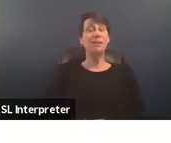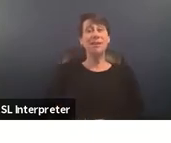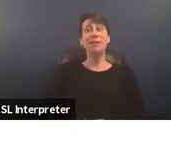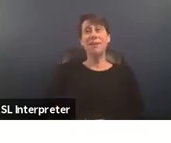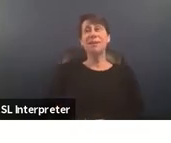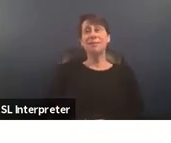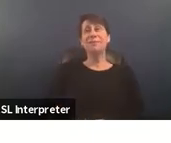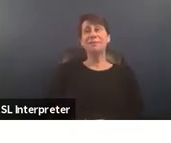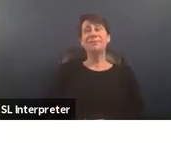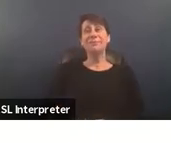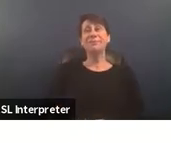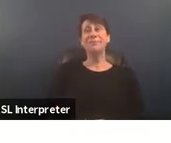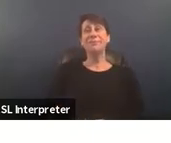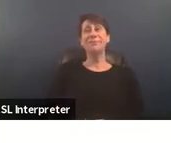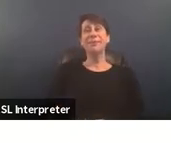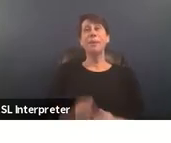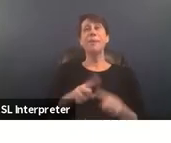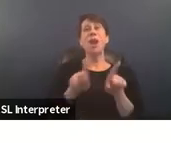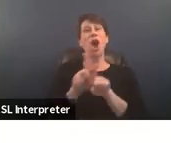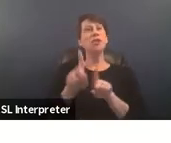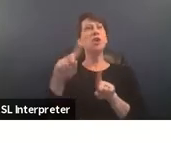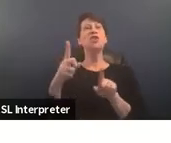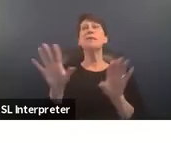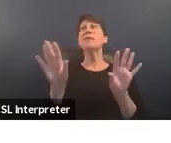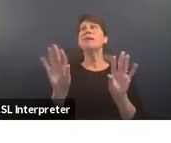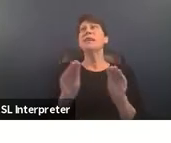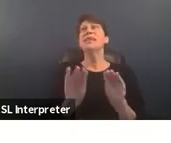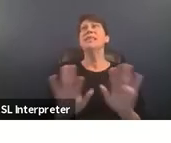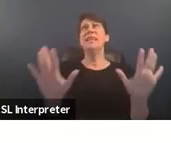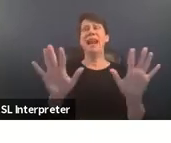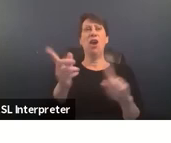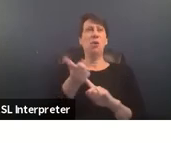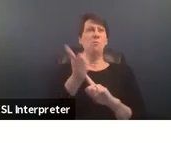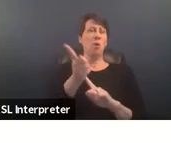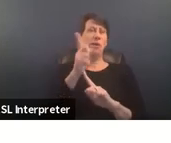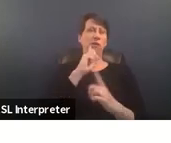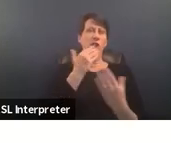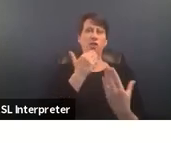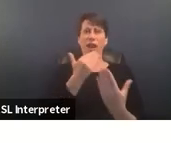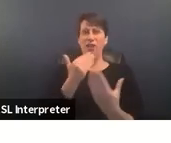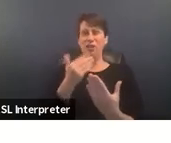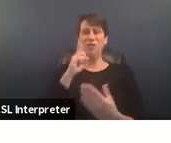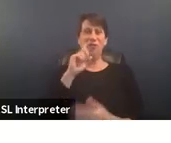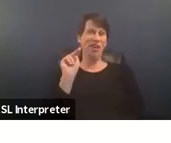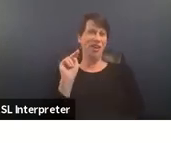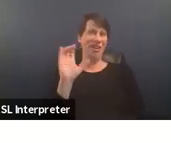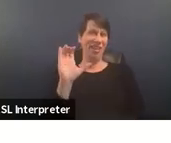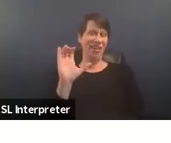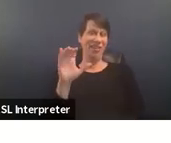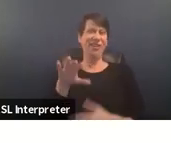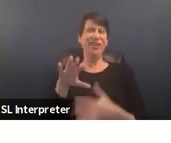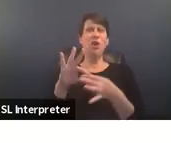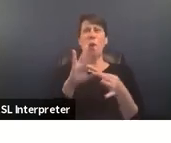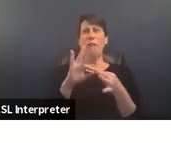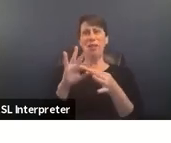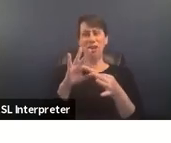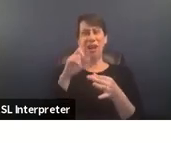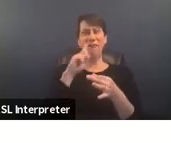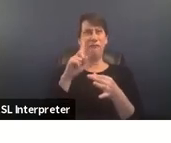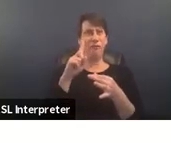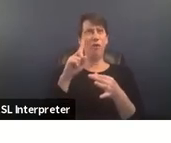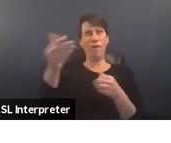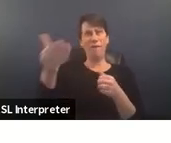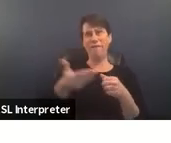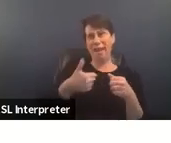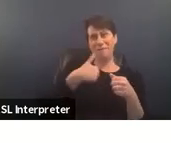sending another moment of gratitude um for uh north carolina coalition for having me and